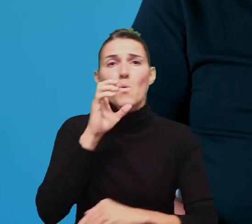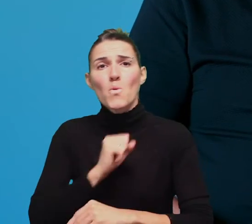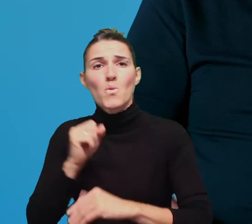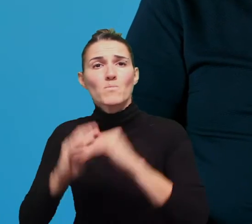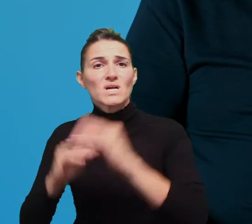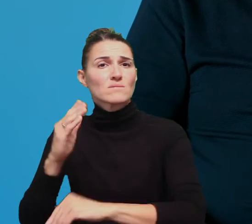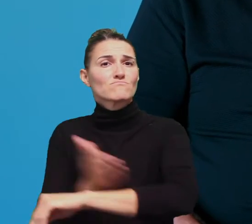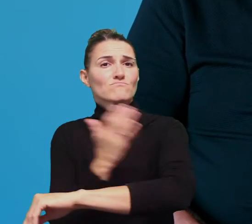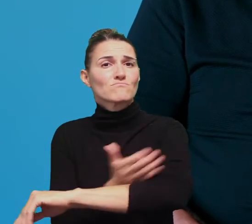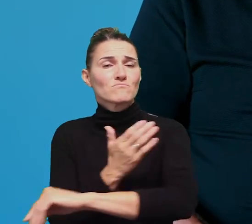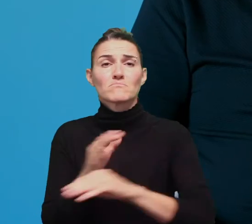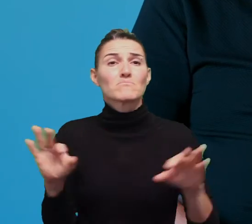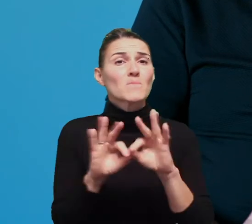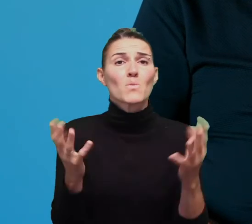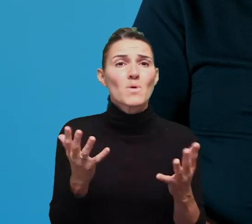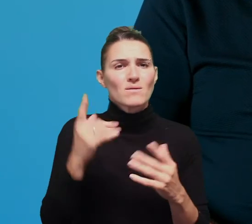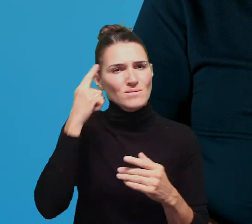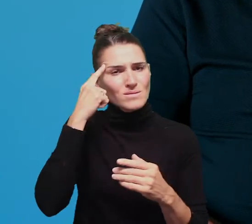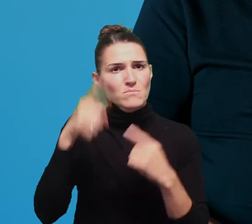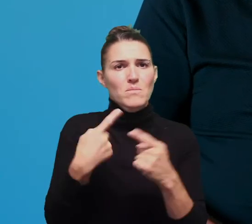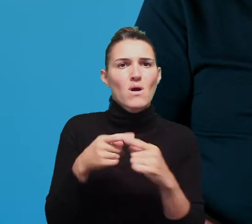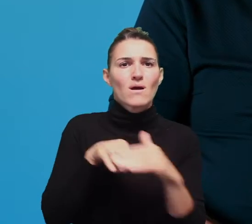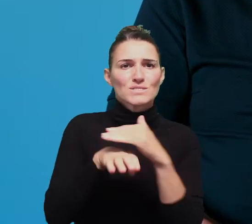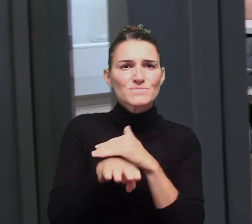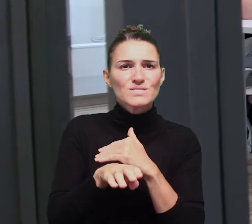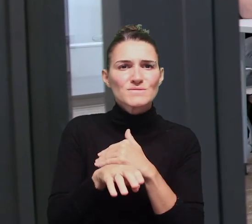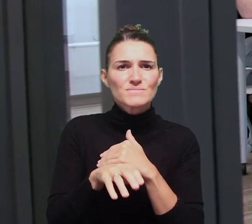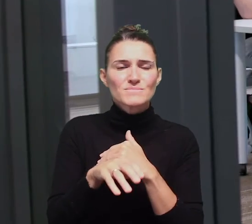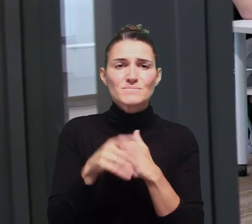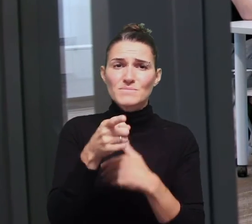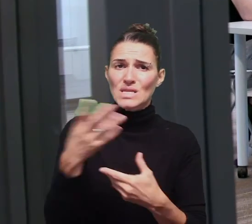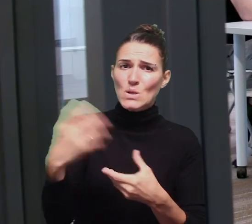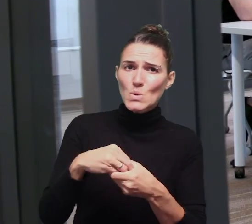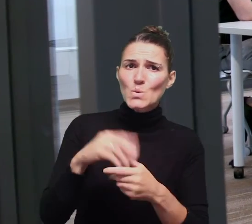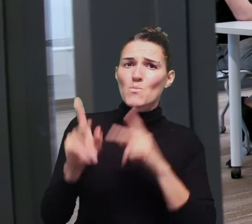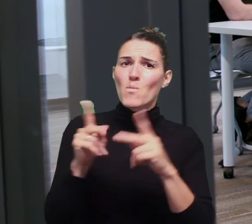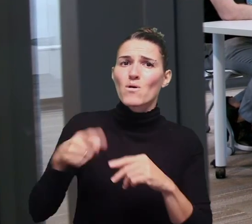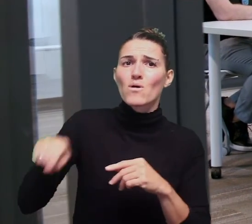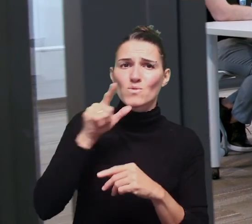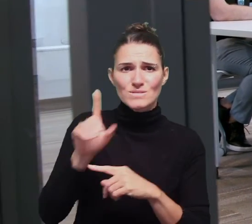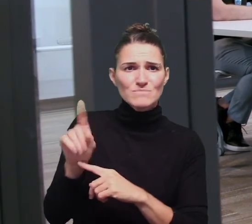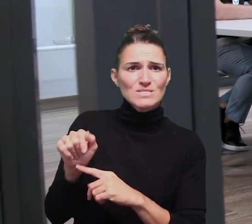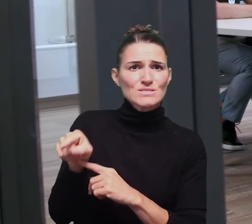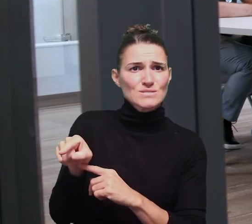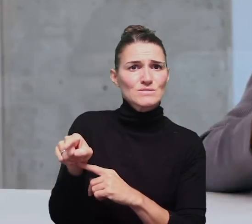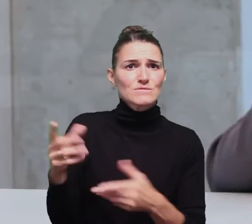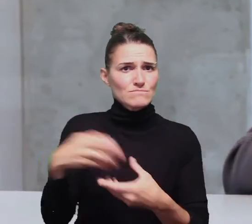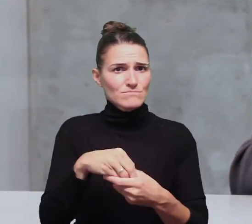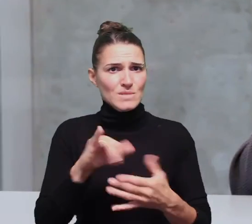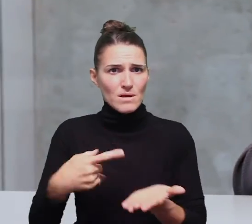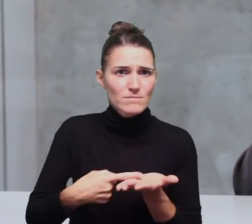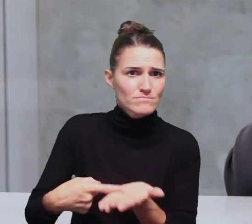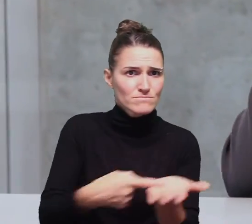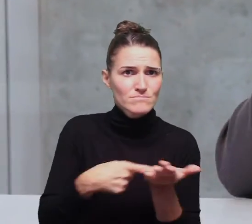I think it's very critical that we use the lens of accessibility at the very front. Include people with disabilities around the design table to be